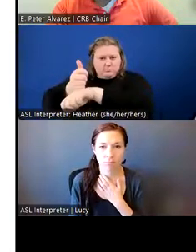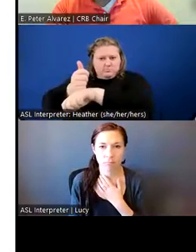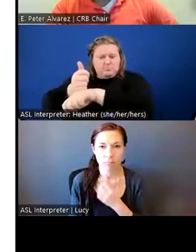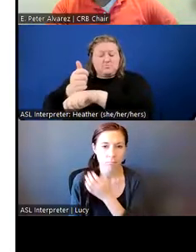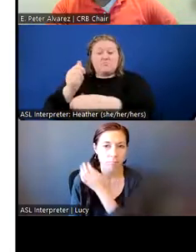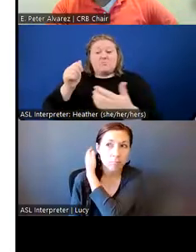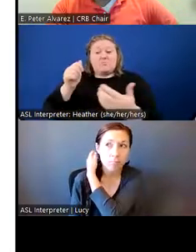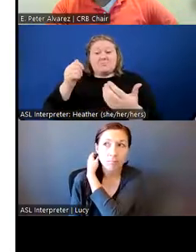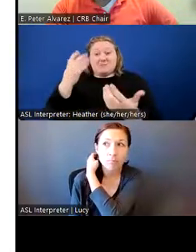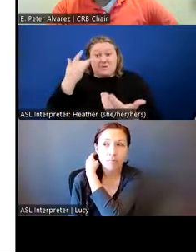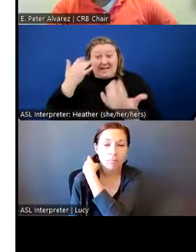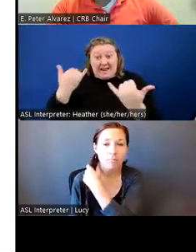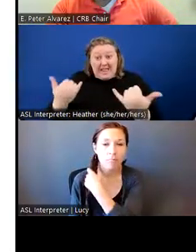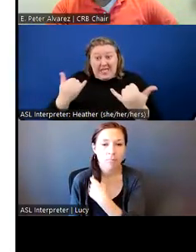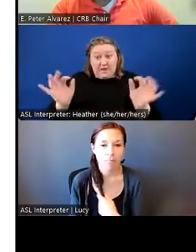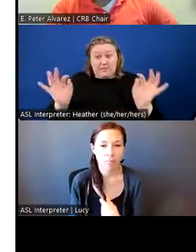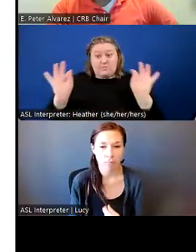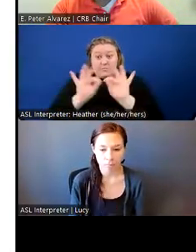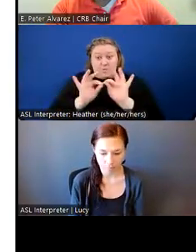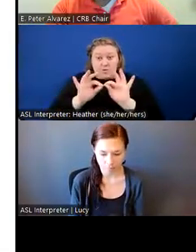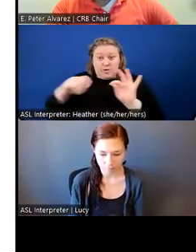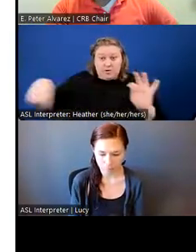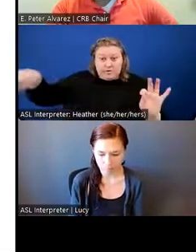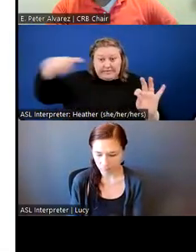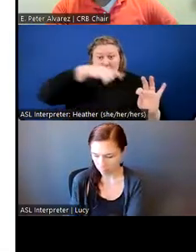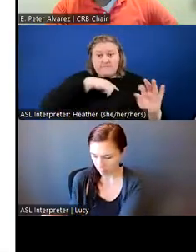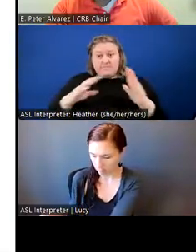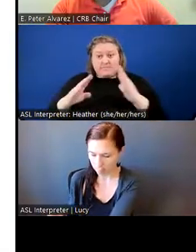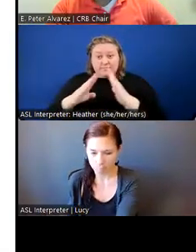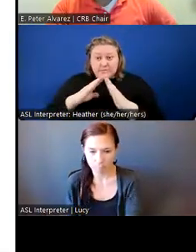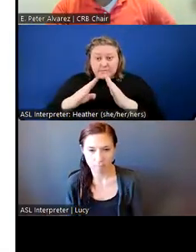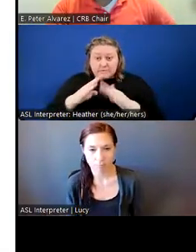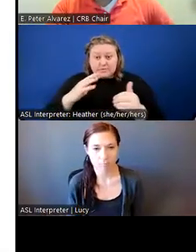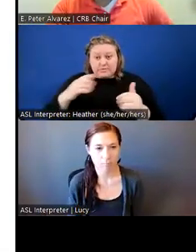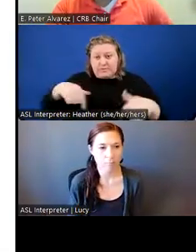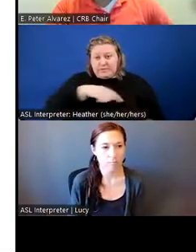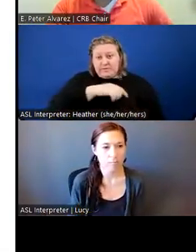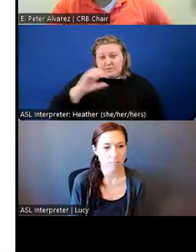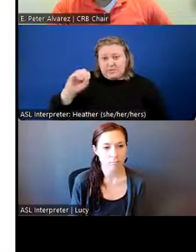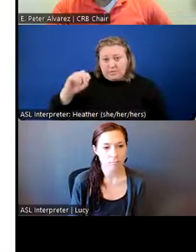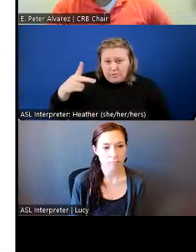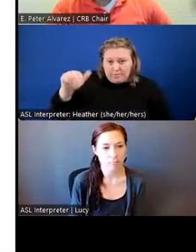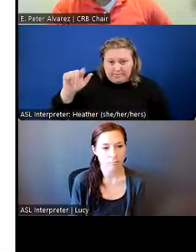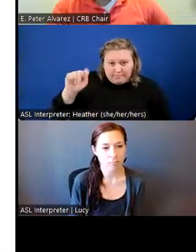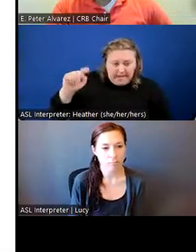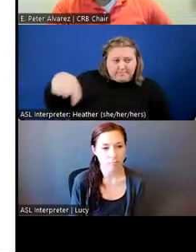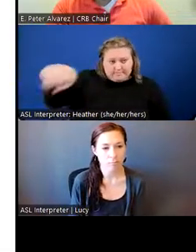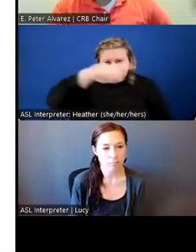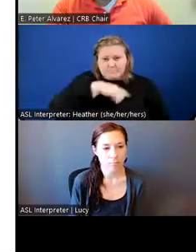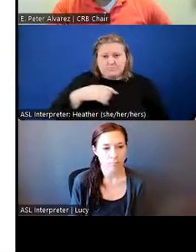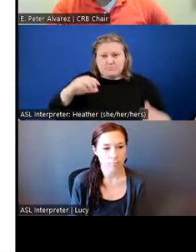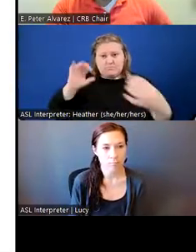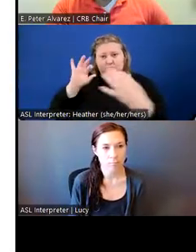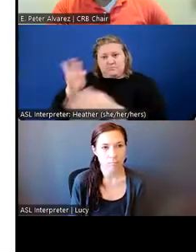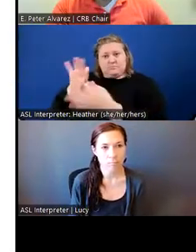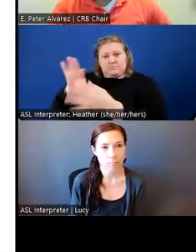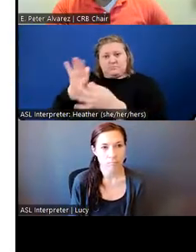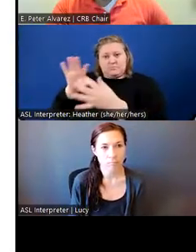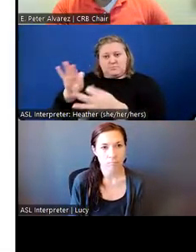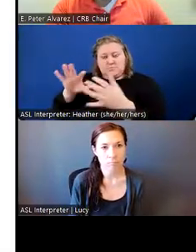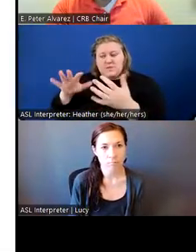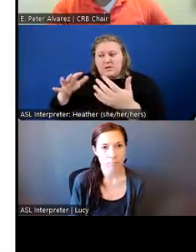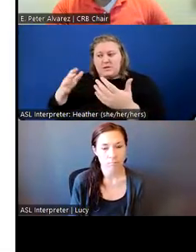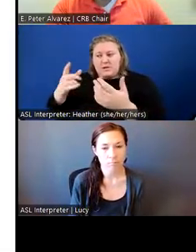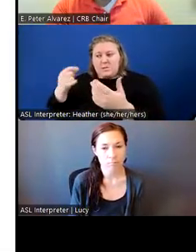we as a community, we as OPAD, we as everyone has a say in what happens